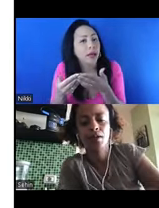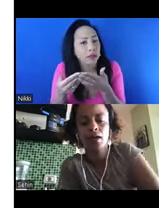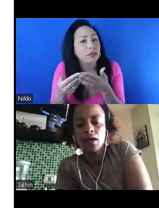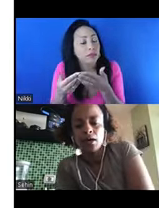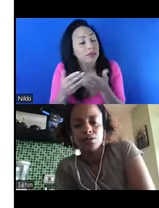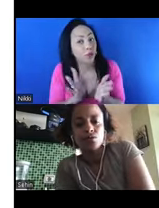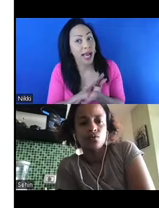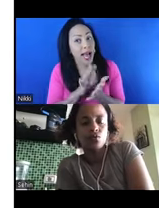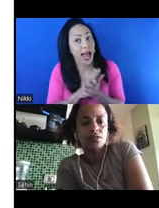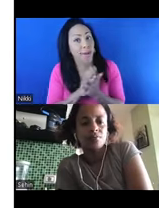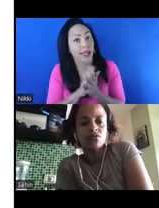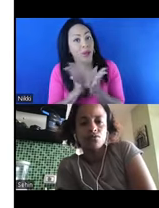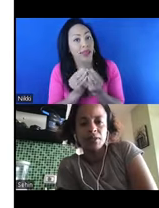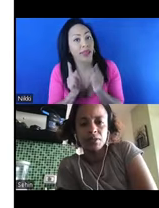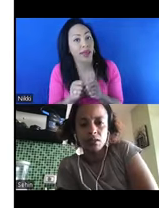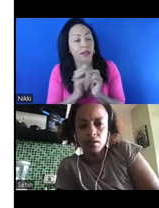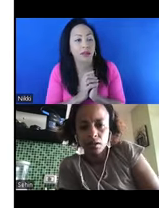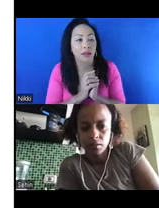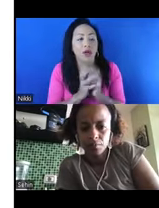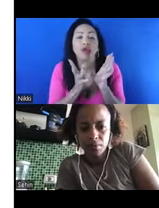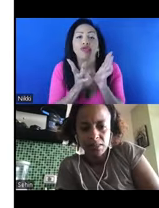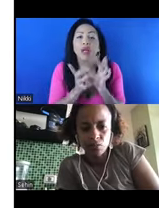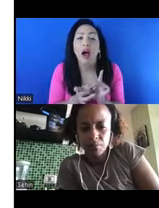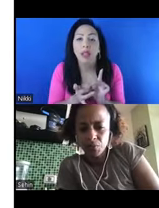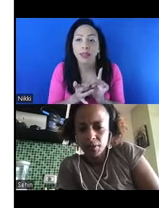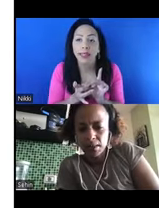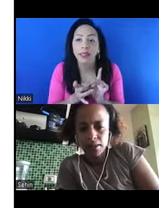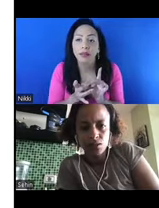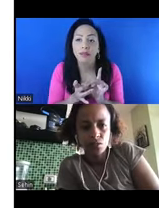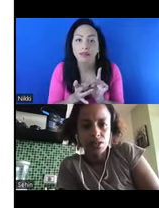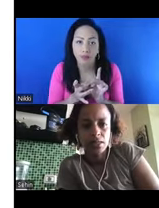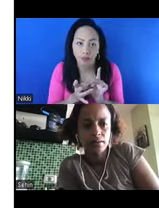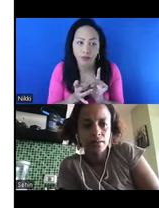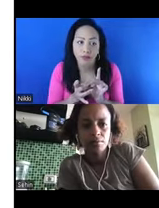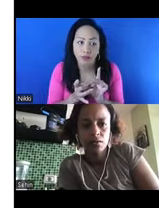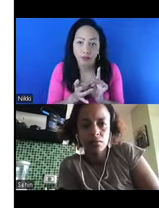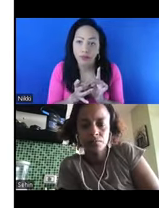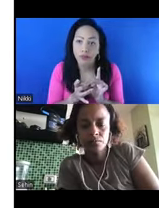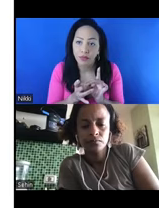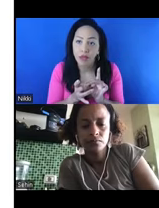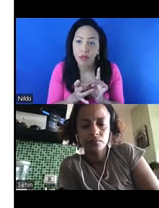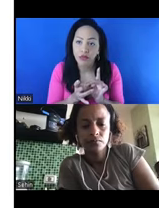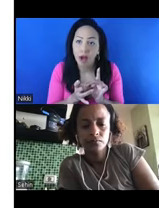happy with. So in terms of movement building, can someone help me with the slides? I just slide them down?